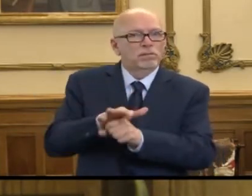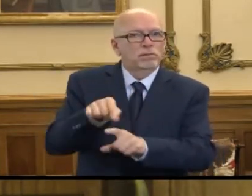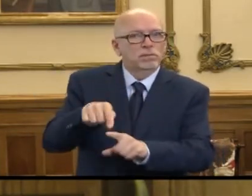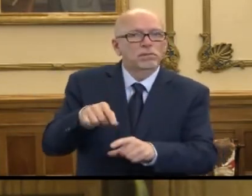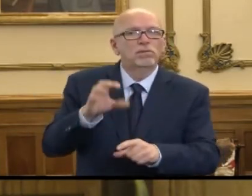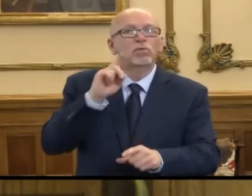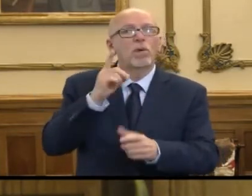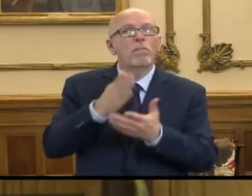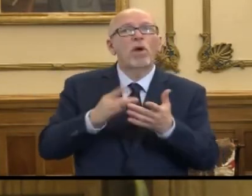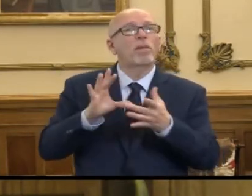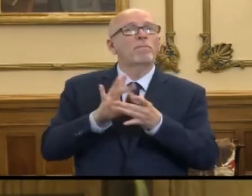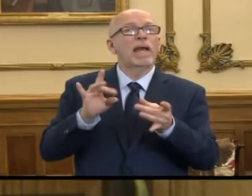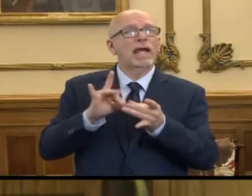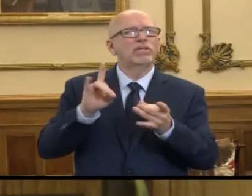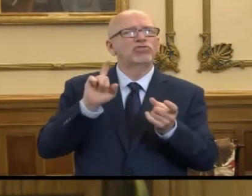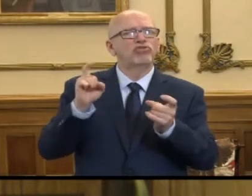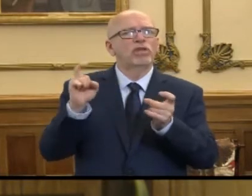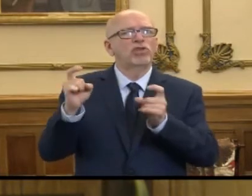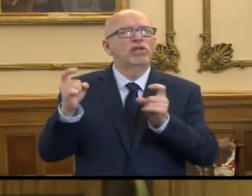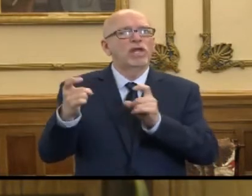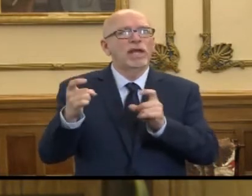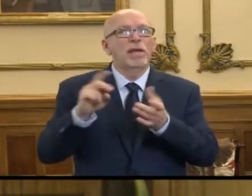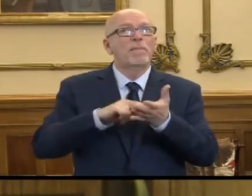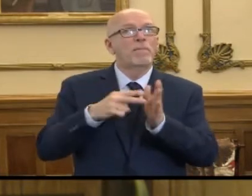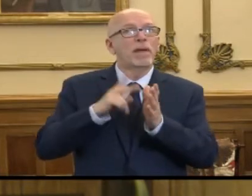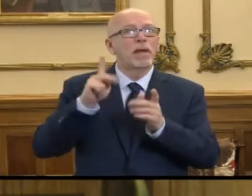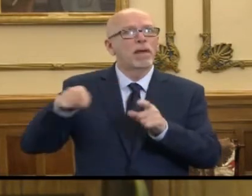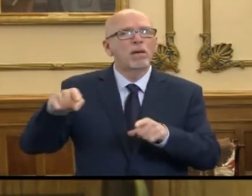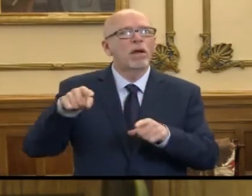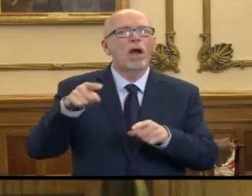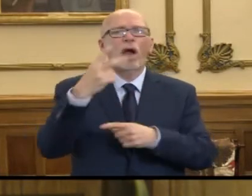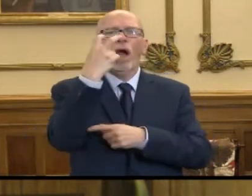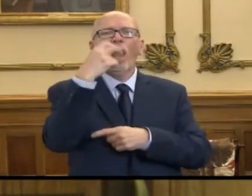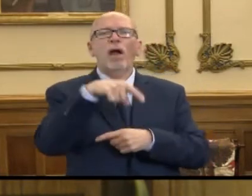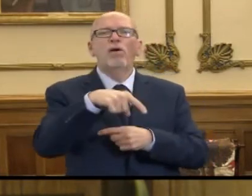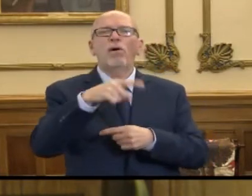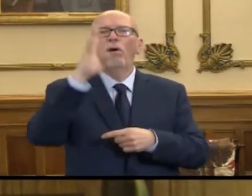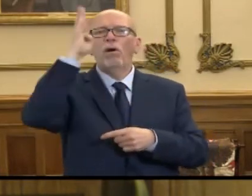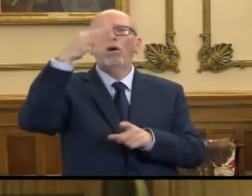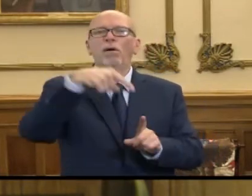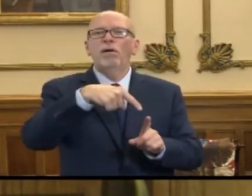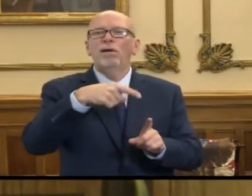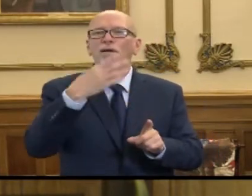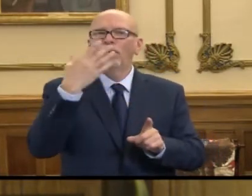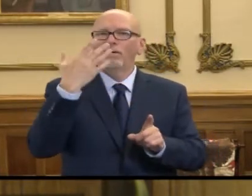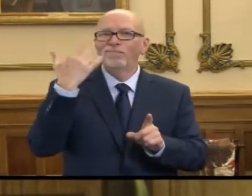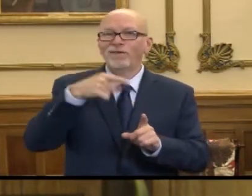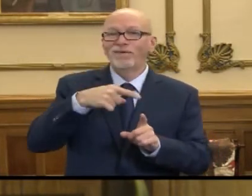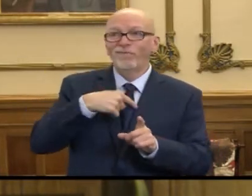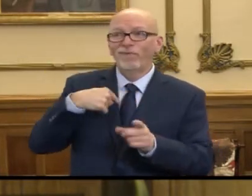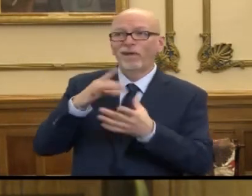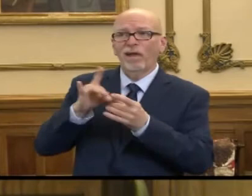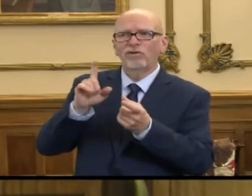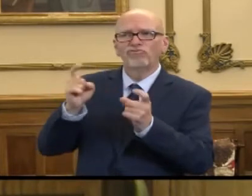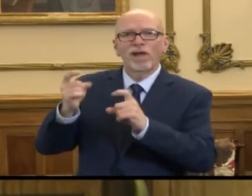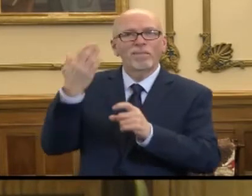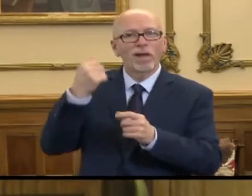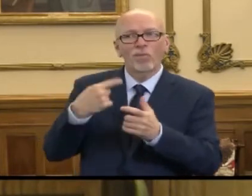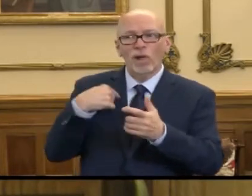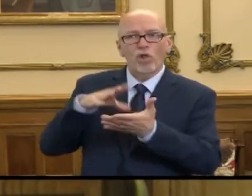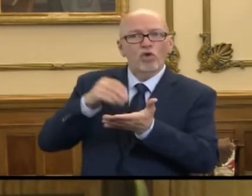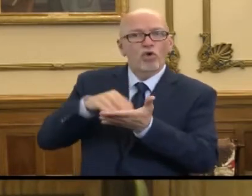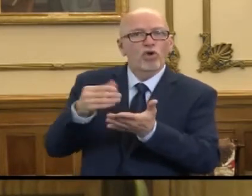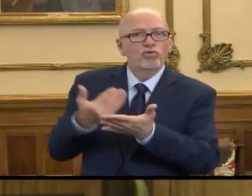it is that the messaging has changed. And that's made it hard for everyone across the state, for those individuals that work with press, to try to